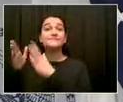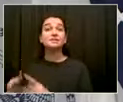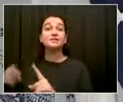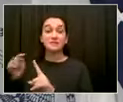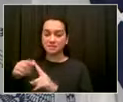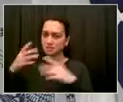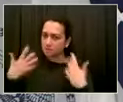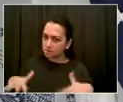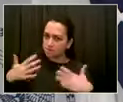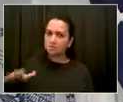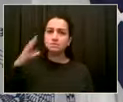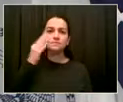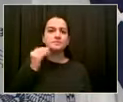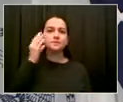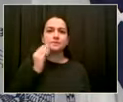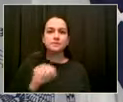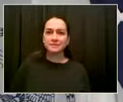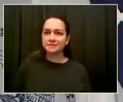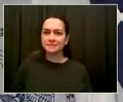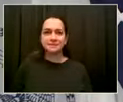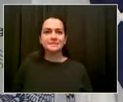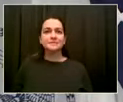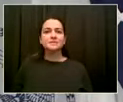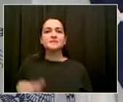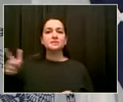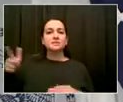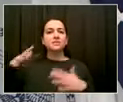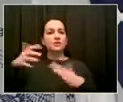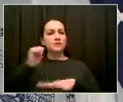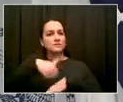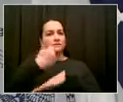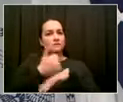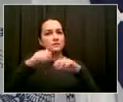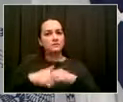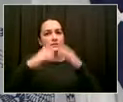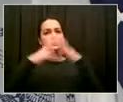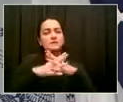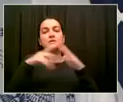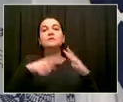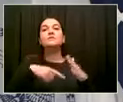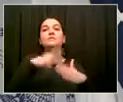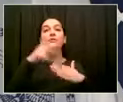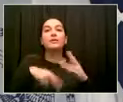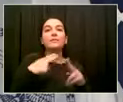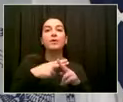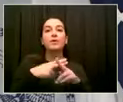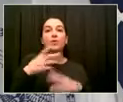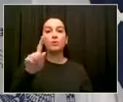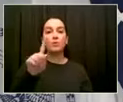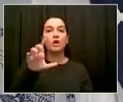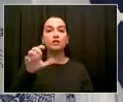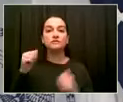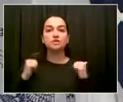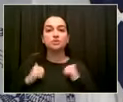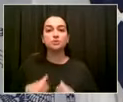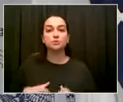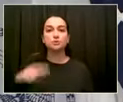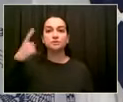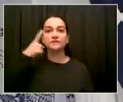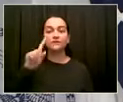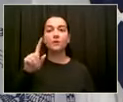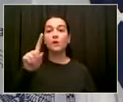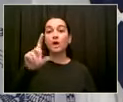president of 100 Suits for 100 Men. They'll be playing a crucial role in stopping violence in the 105th